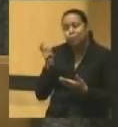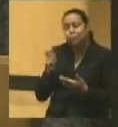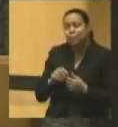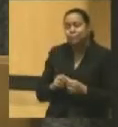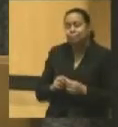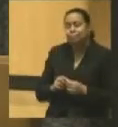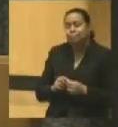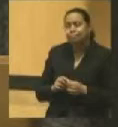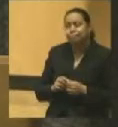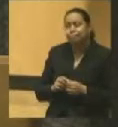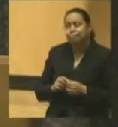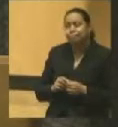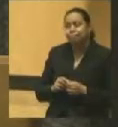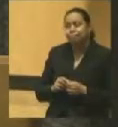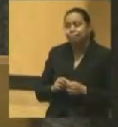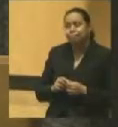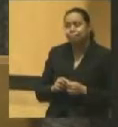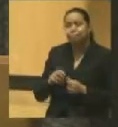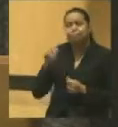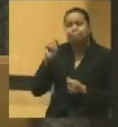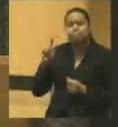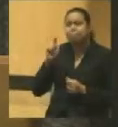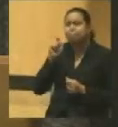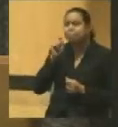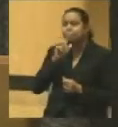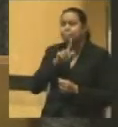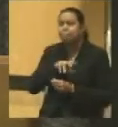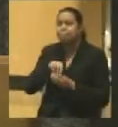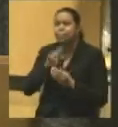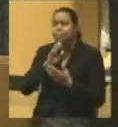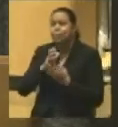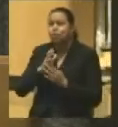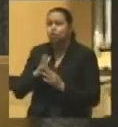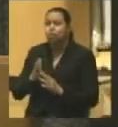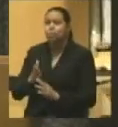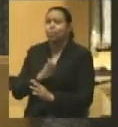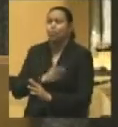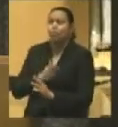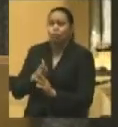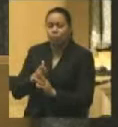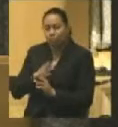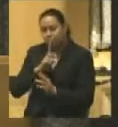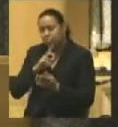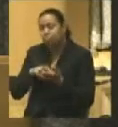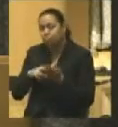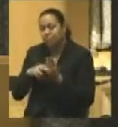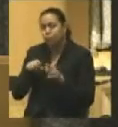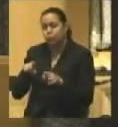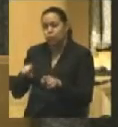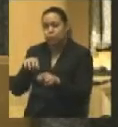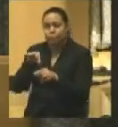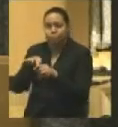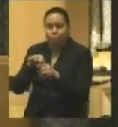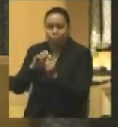Lincoln had not come into the picture before. So, in other words, in the elections of